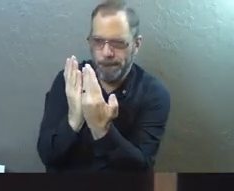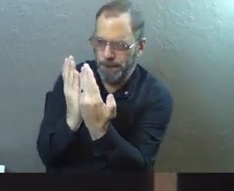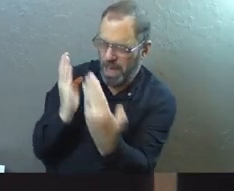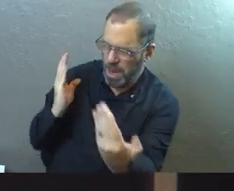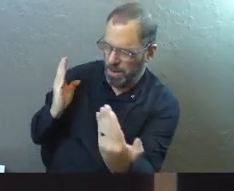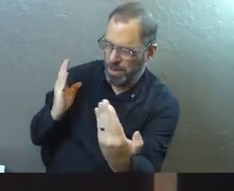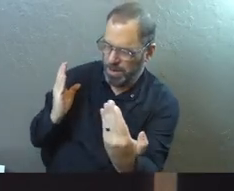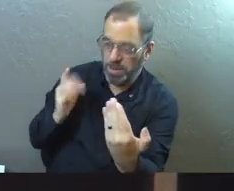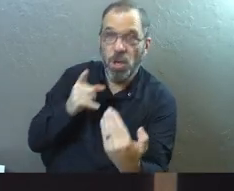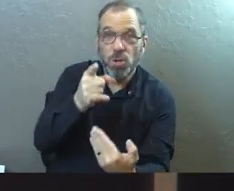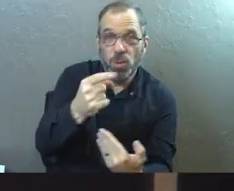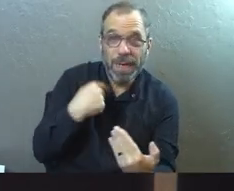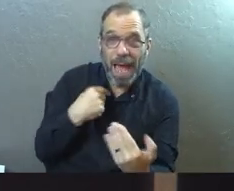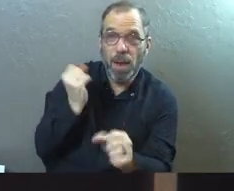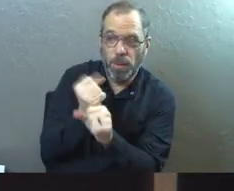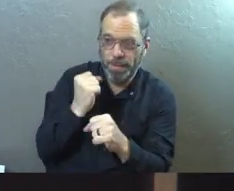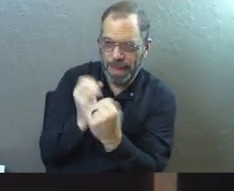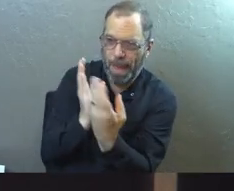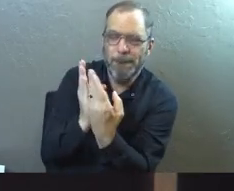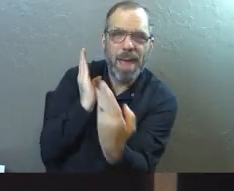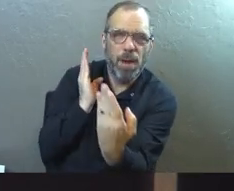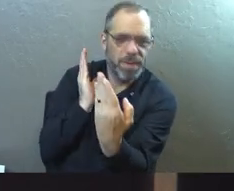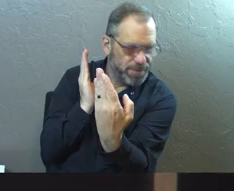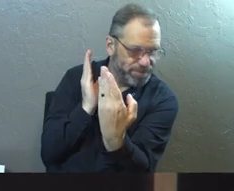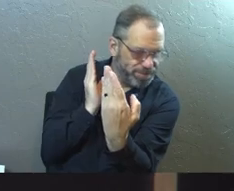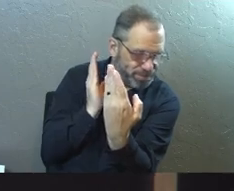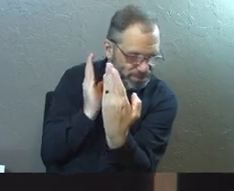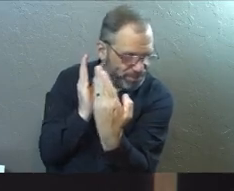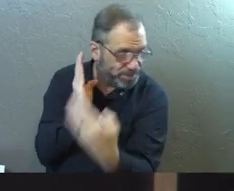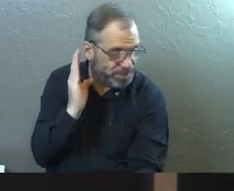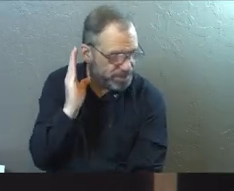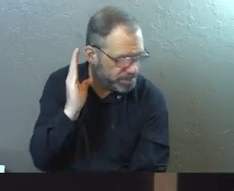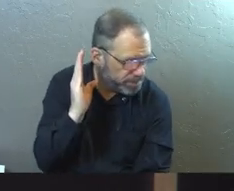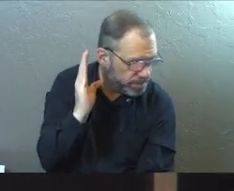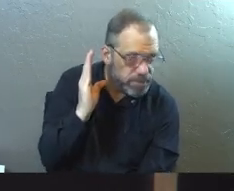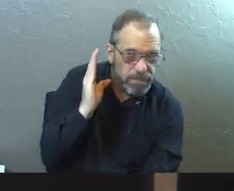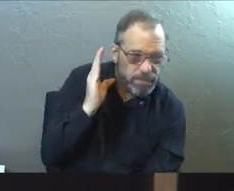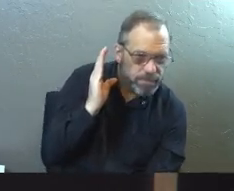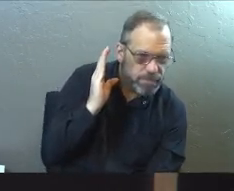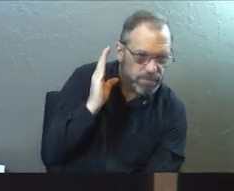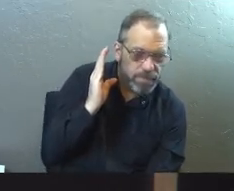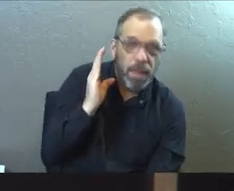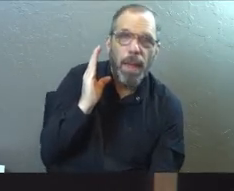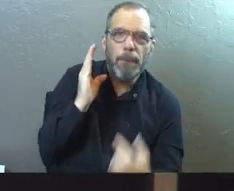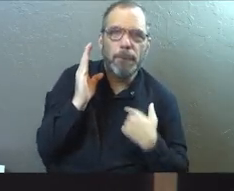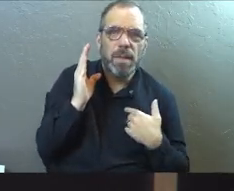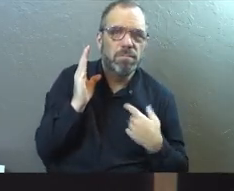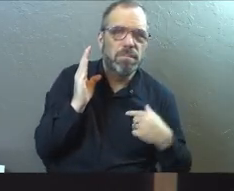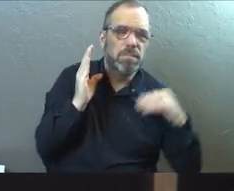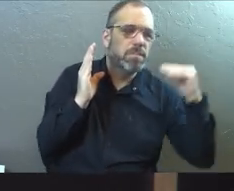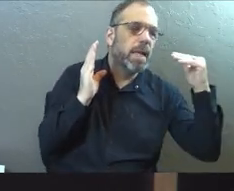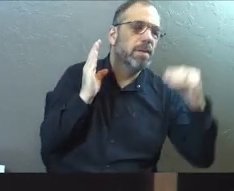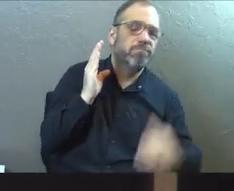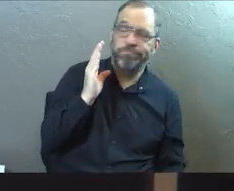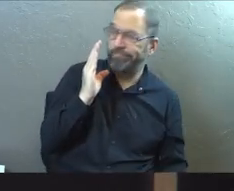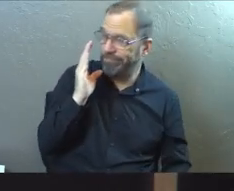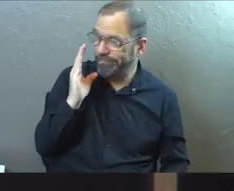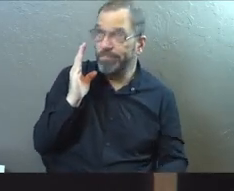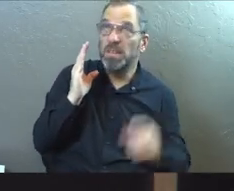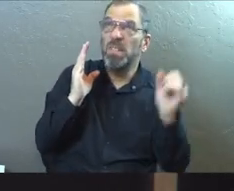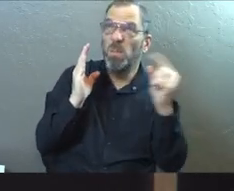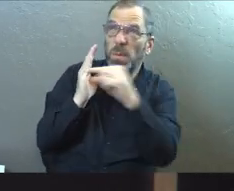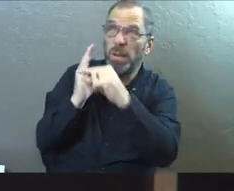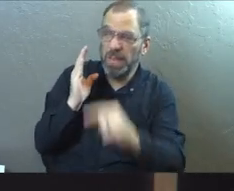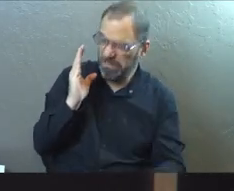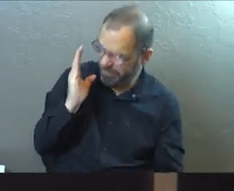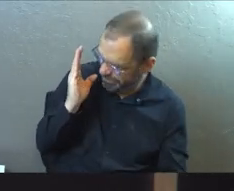You build barriers, I build barriers. And it keeps people, keeps us first from being able to go in directions that God has called